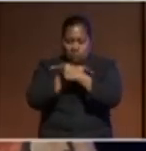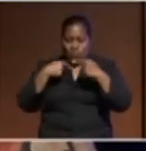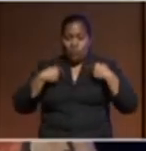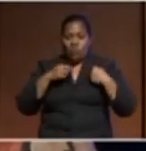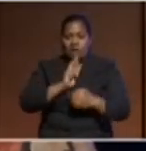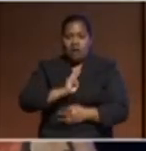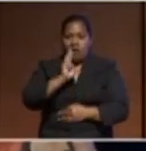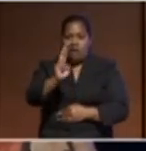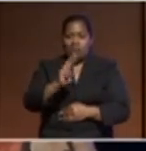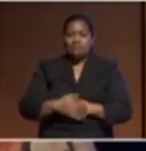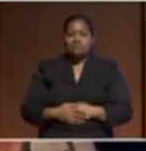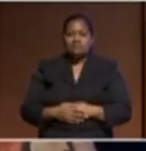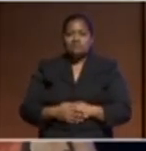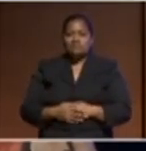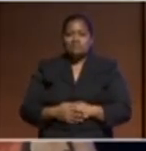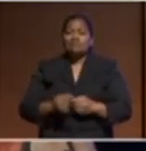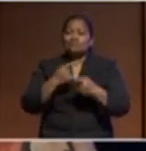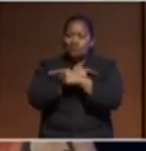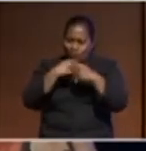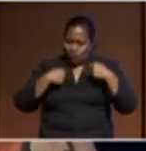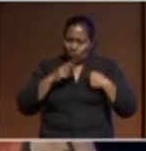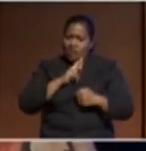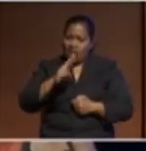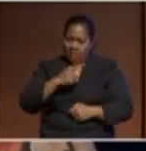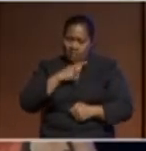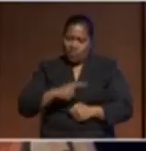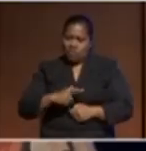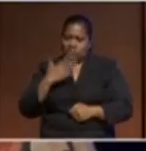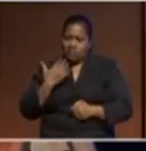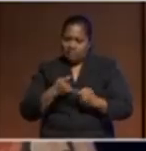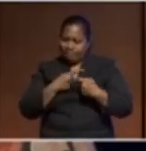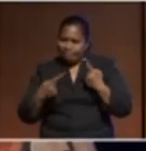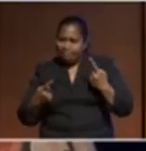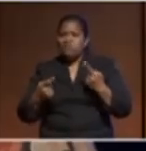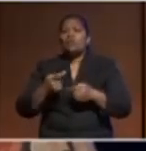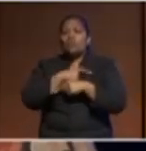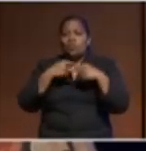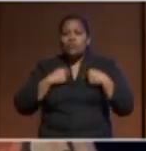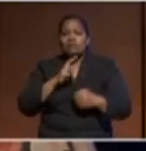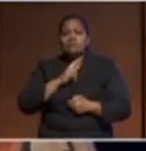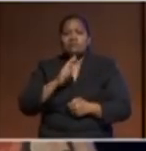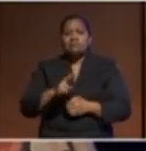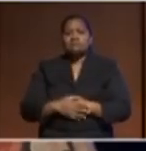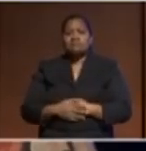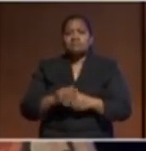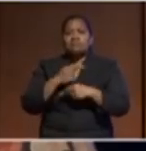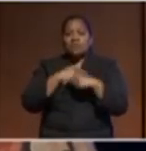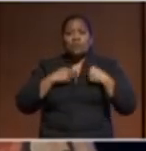we are because we have been we are because we are to be in solidarity we come